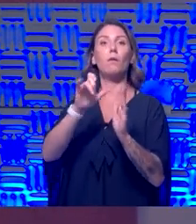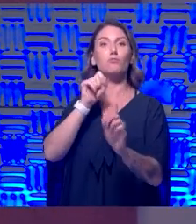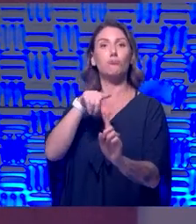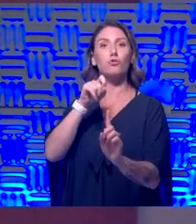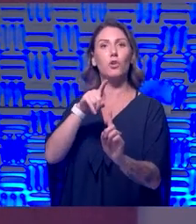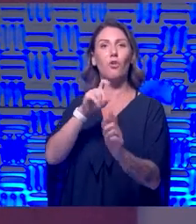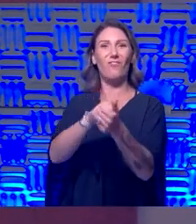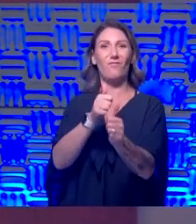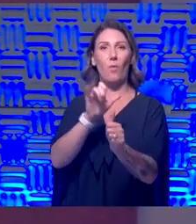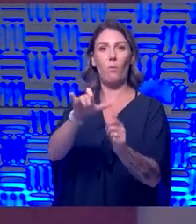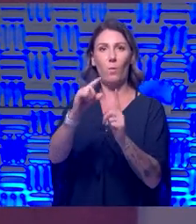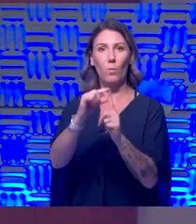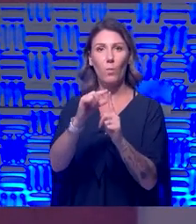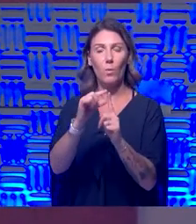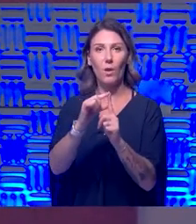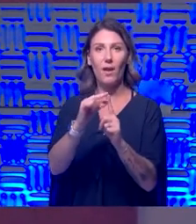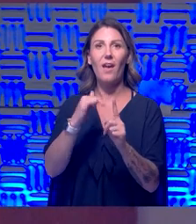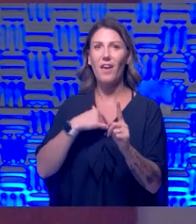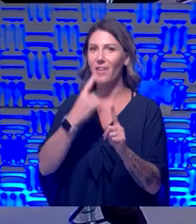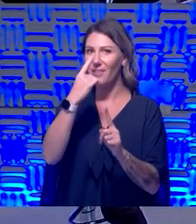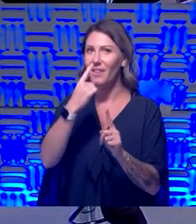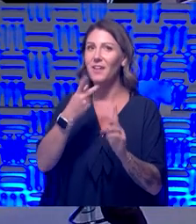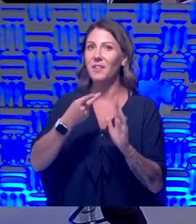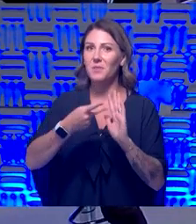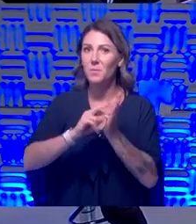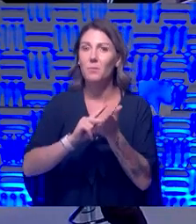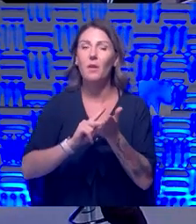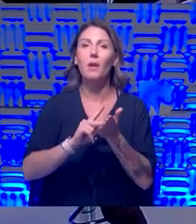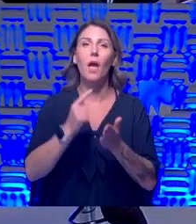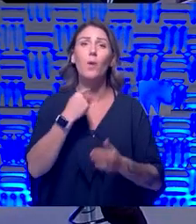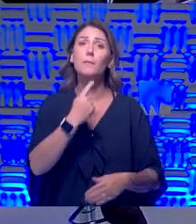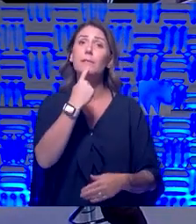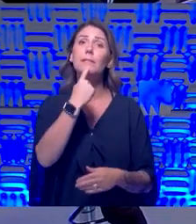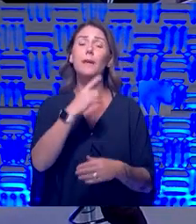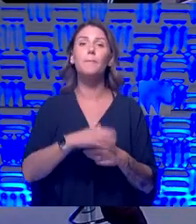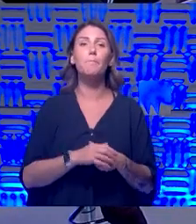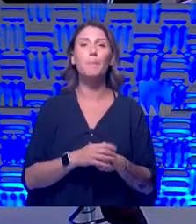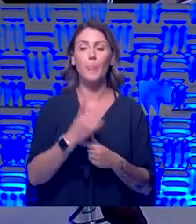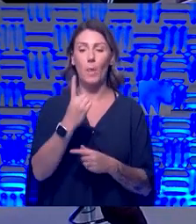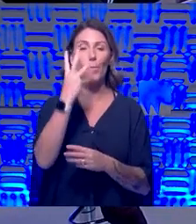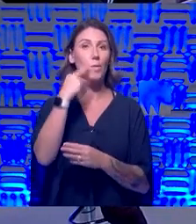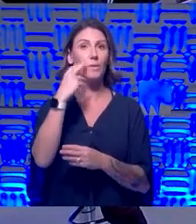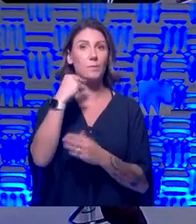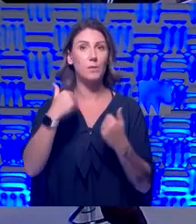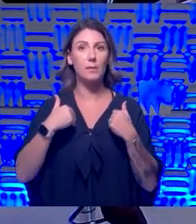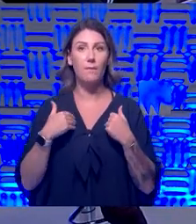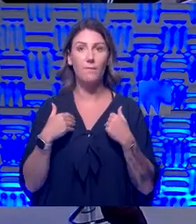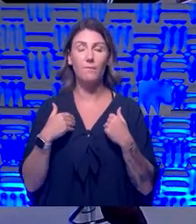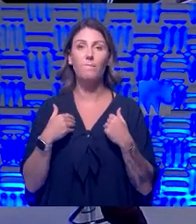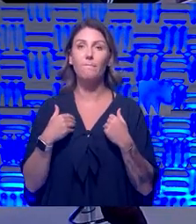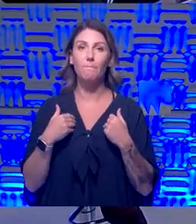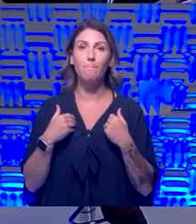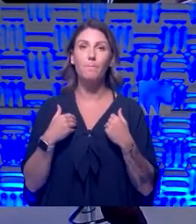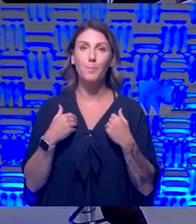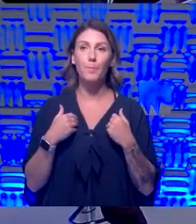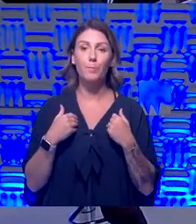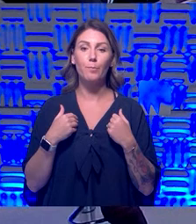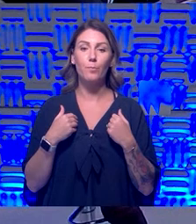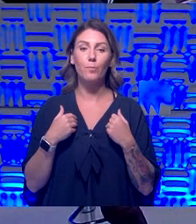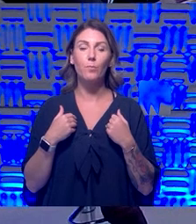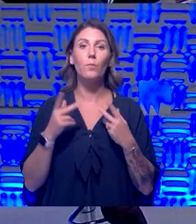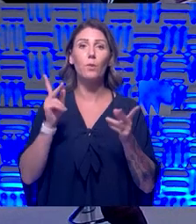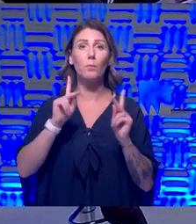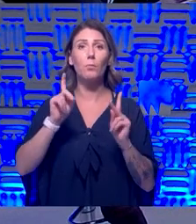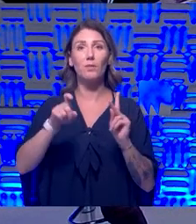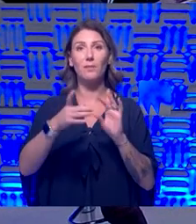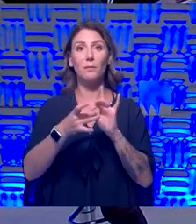So I think, I think that's what she's getting at. it is. And I would say, you know, one of the experiences you have is, and people have to